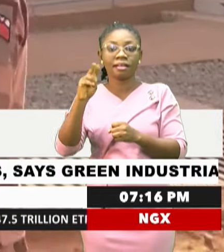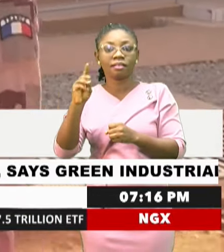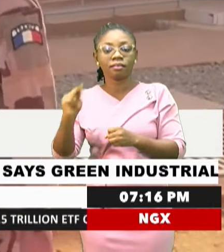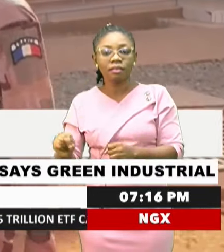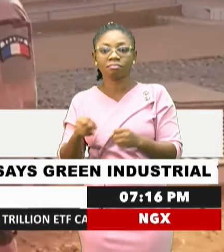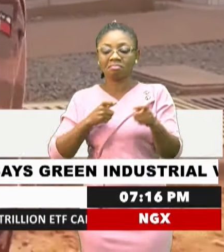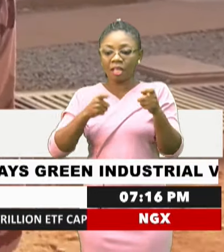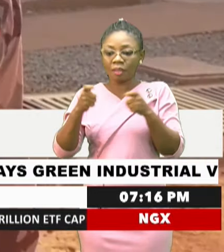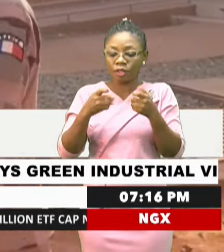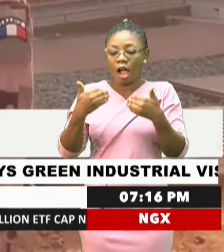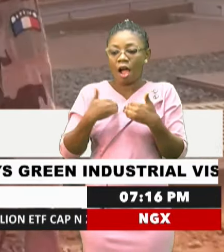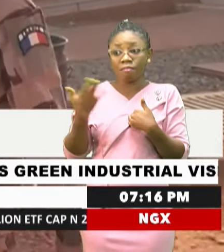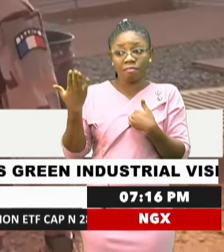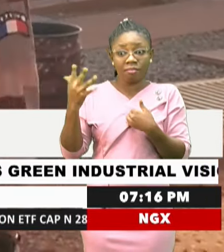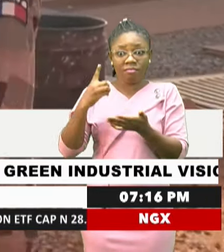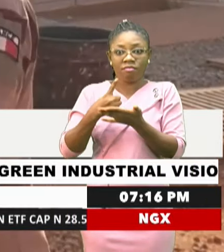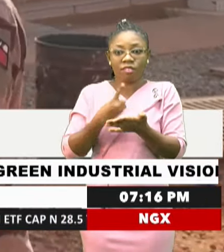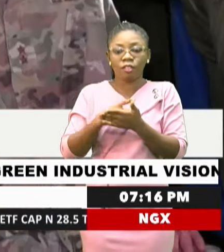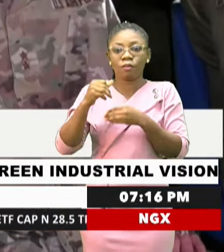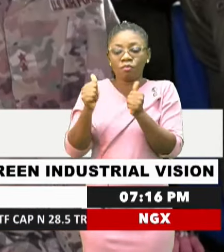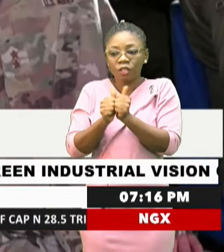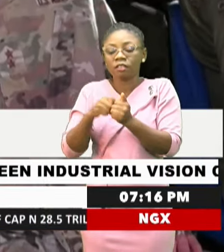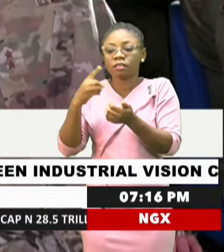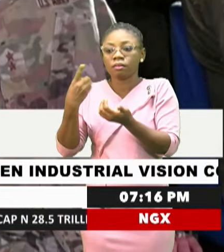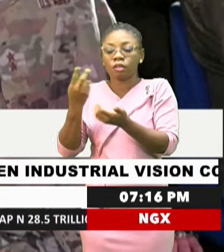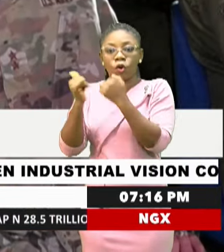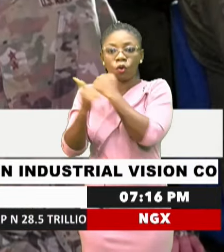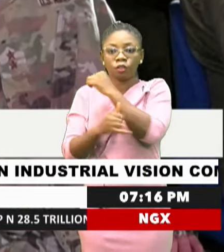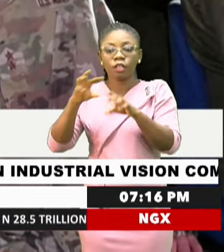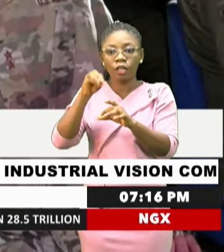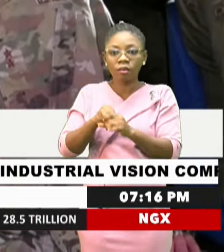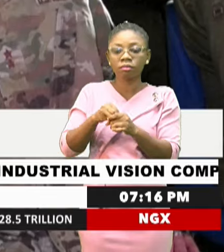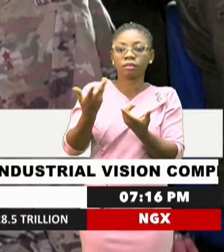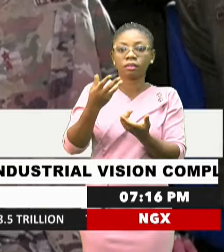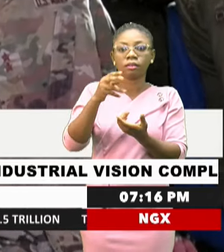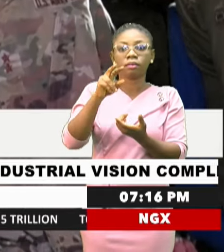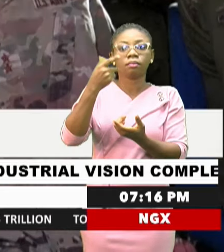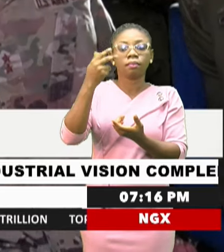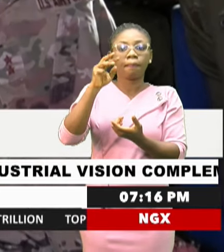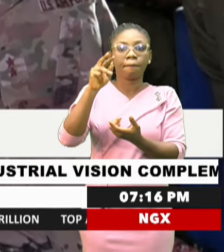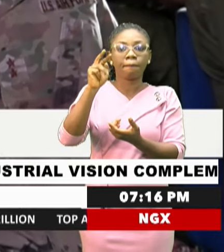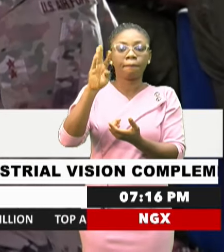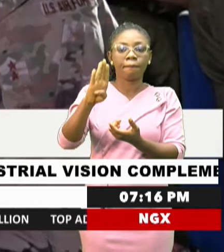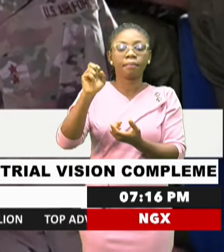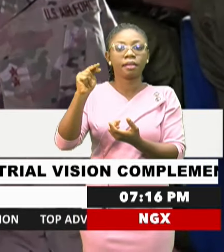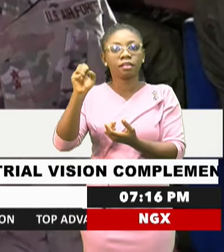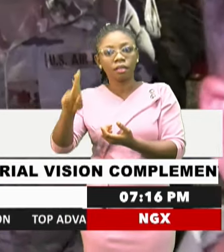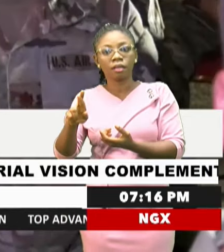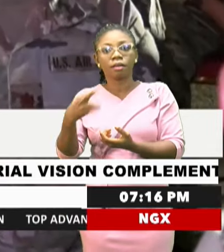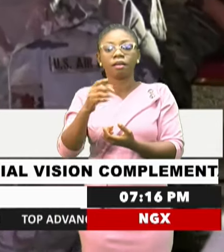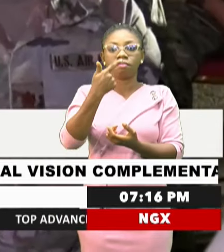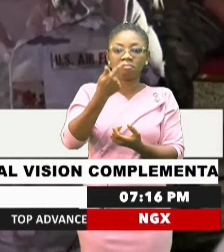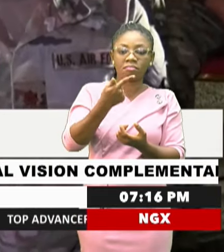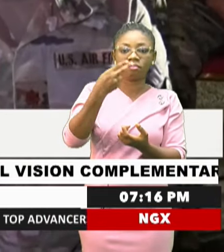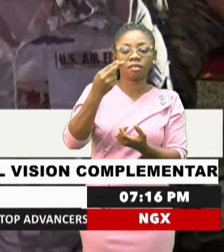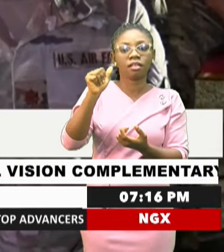had initial conversations with countries including Benin, Cote d'Ivoire and Ghana. Brown and other defense officials said the